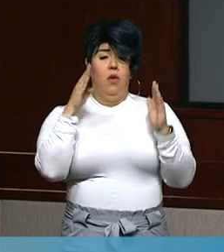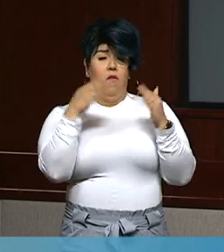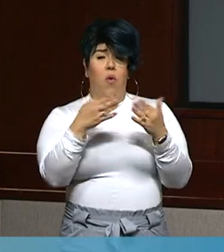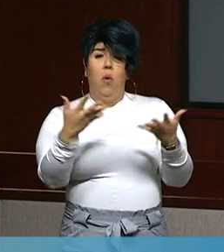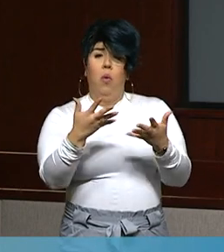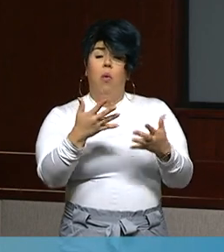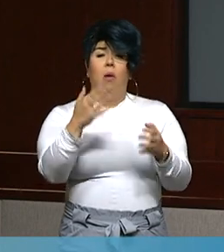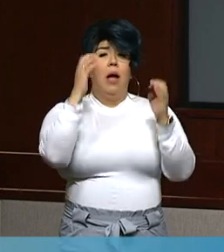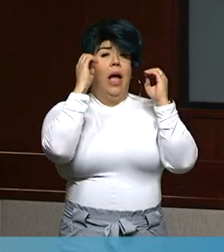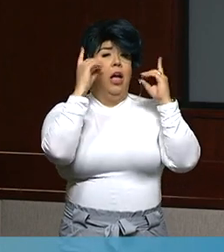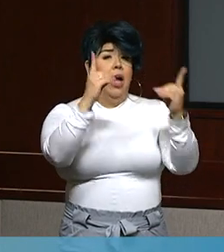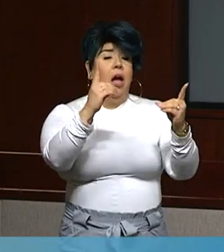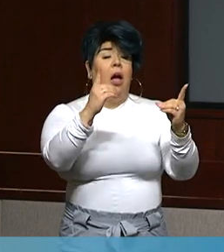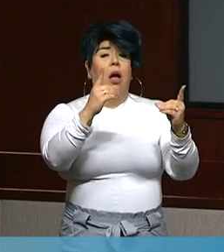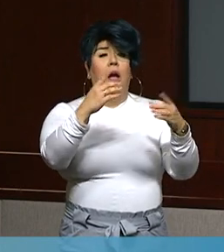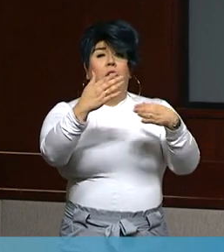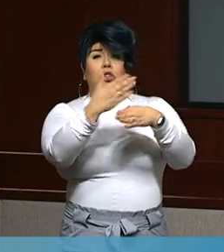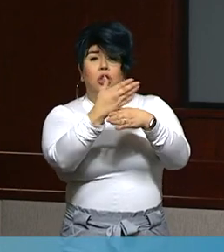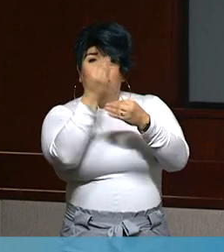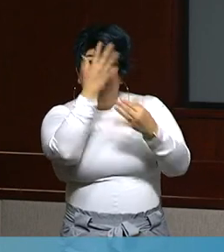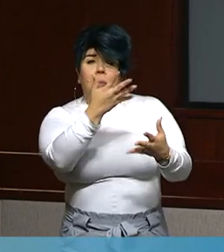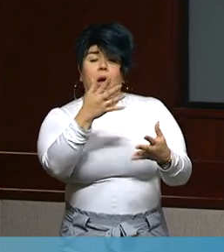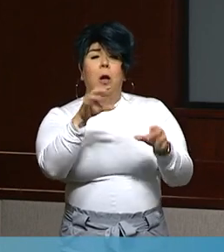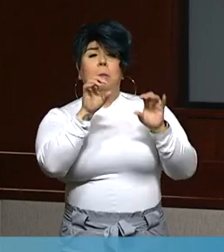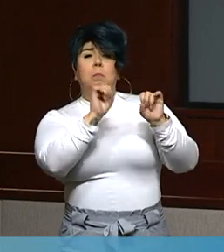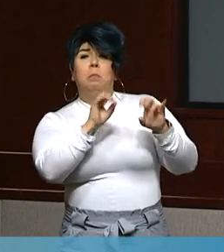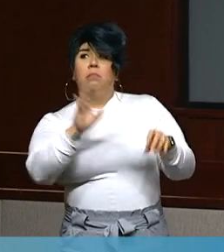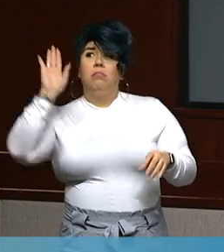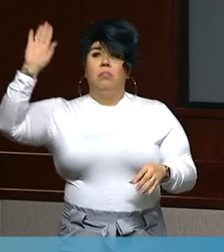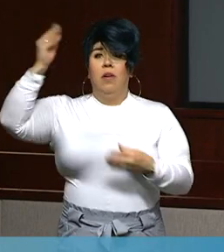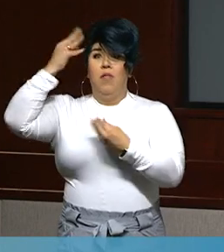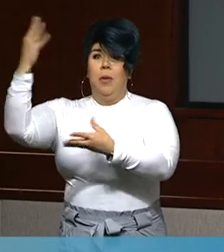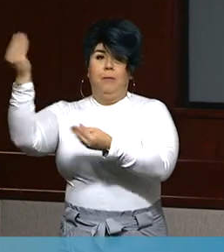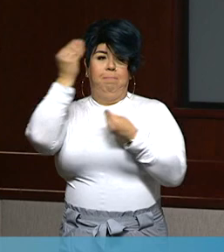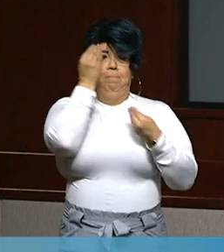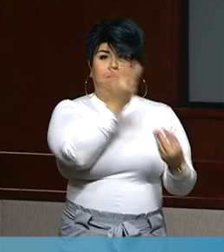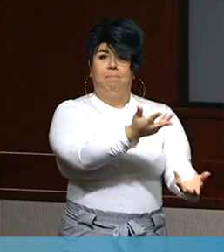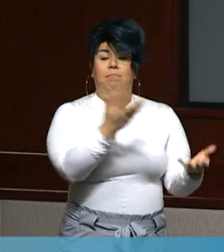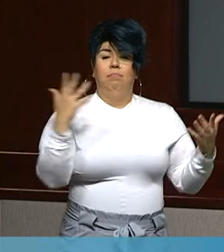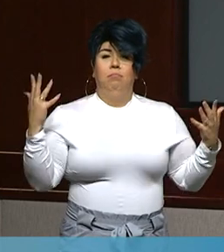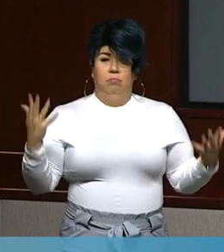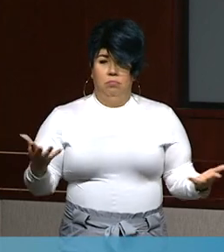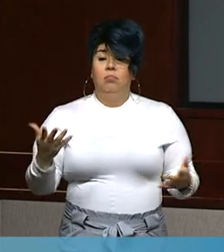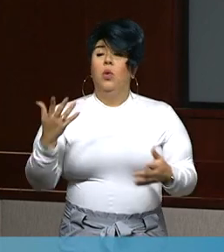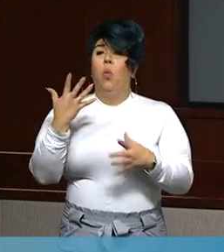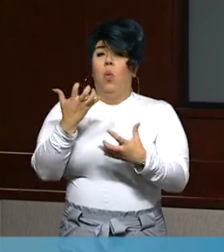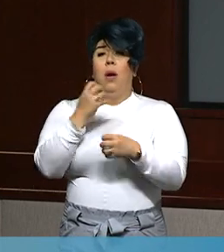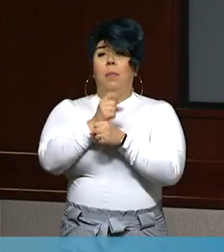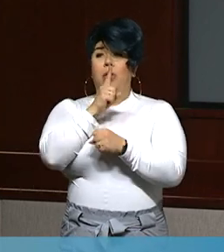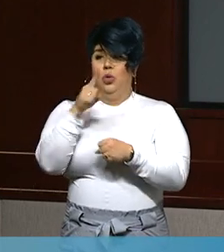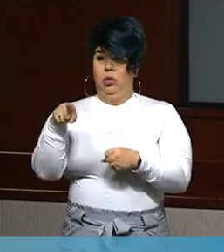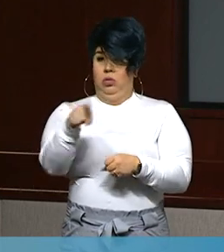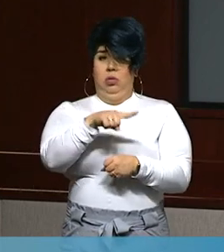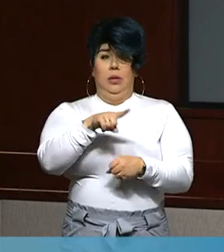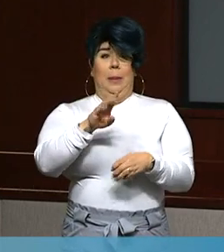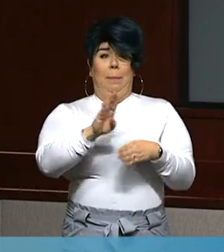on reinforcement of the state orders, making sure that our business community understands what those state orders are,